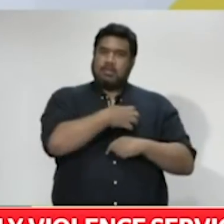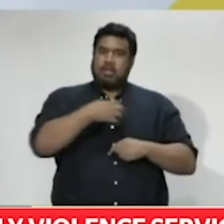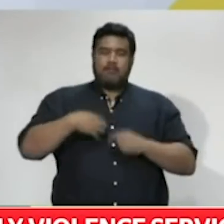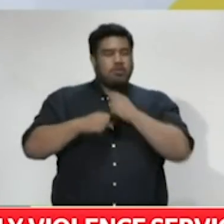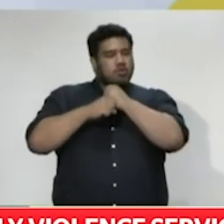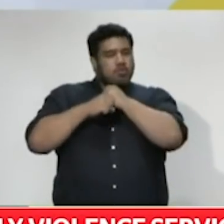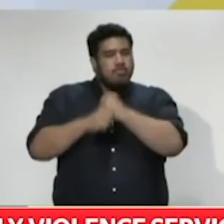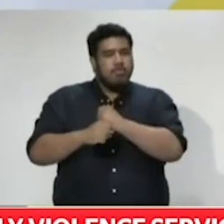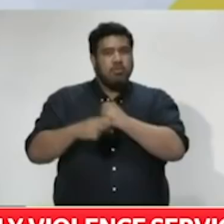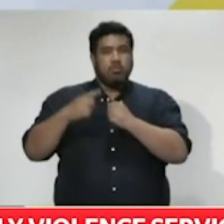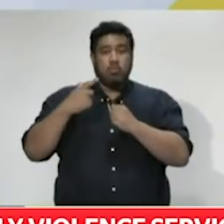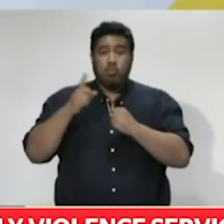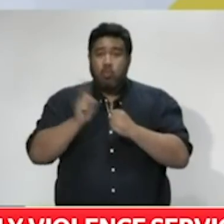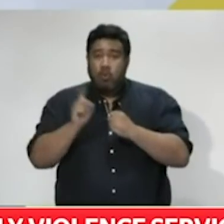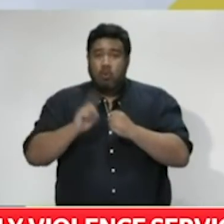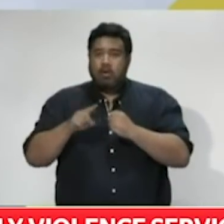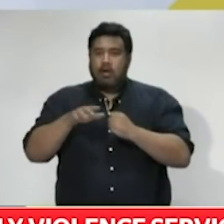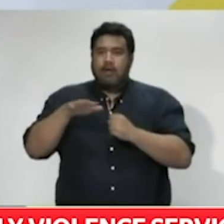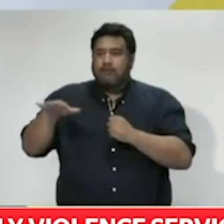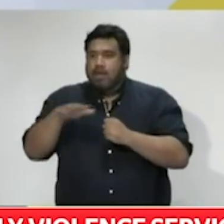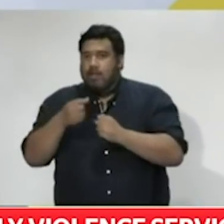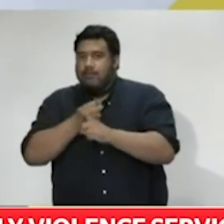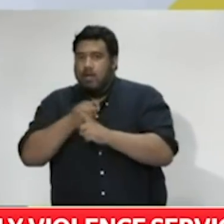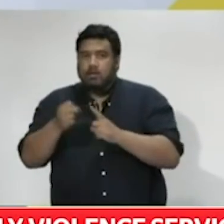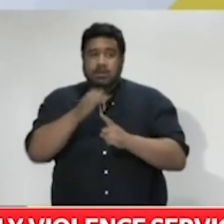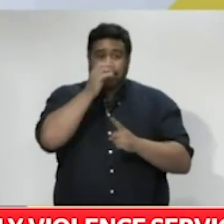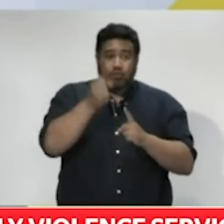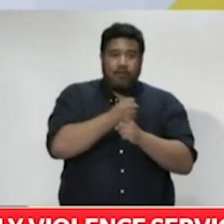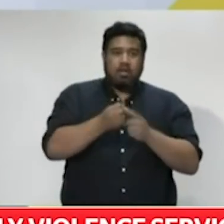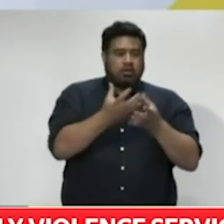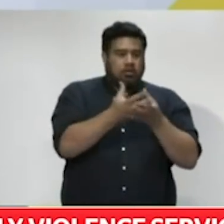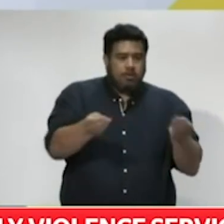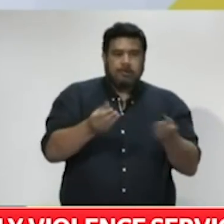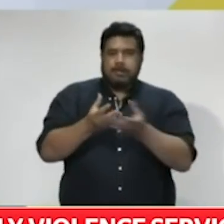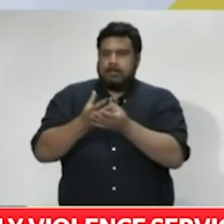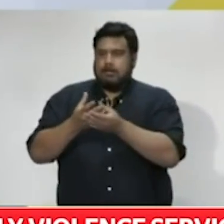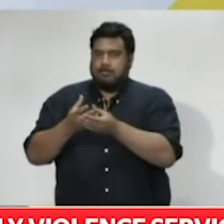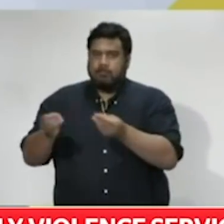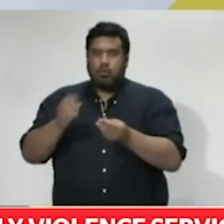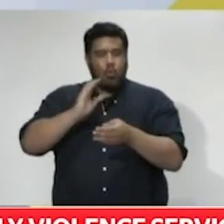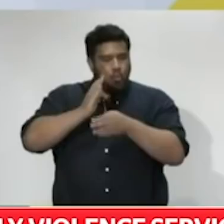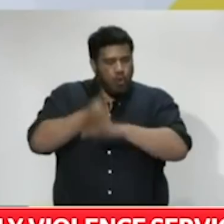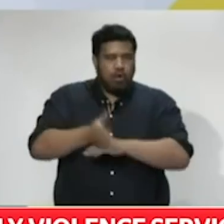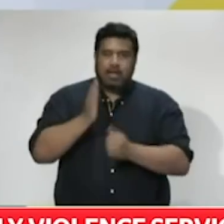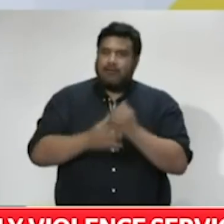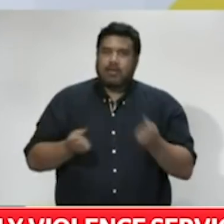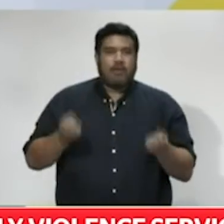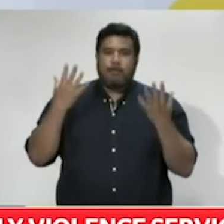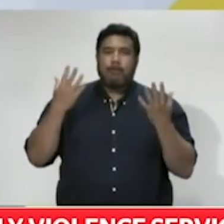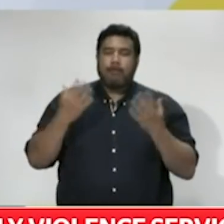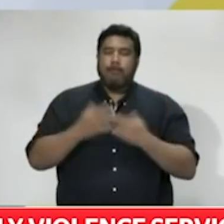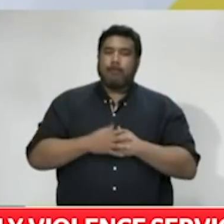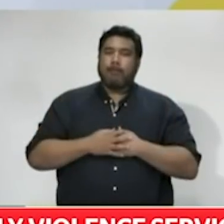to ending family violence and sexual violence and going hard at it, while acknowledging